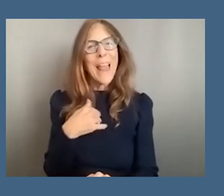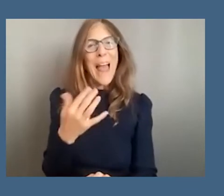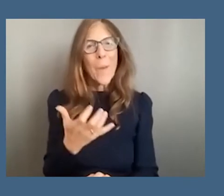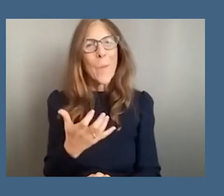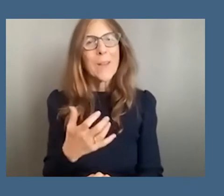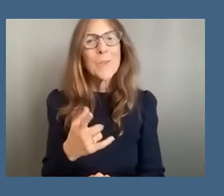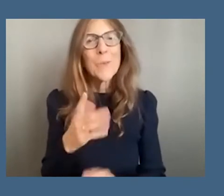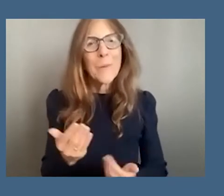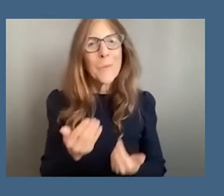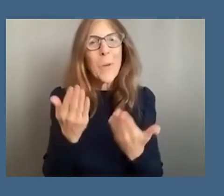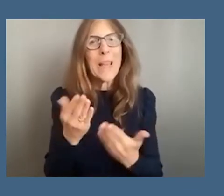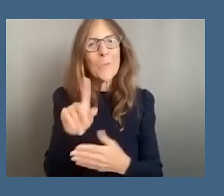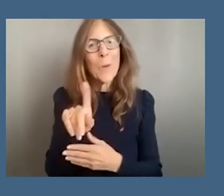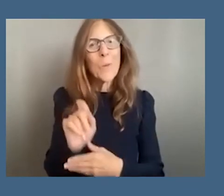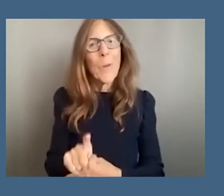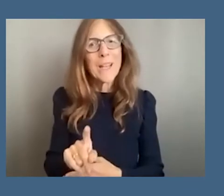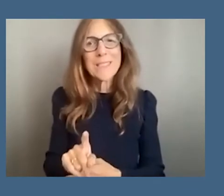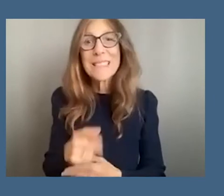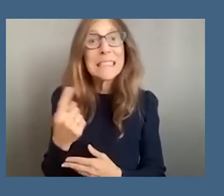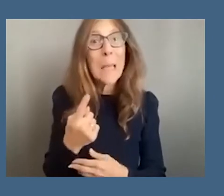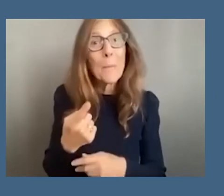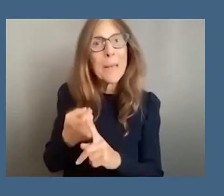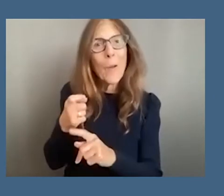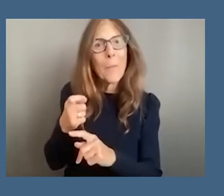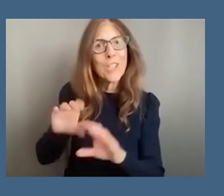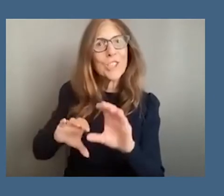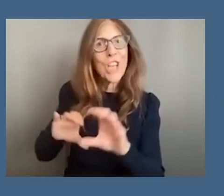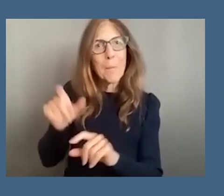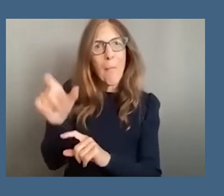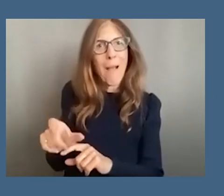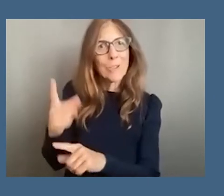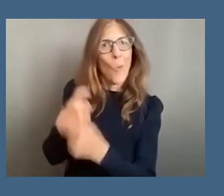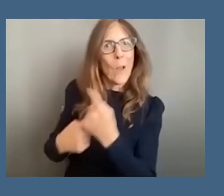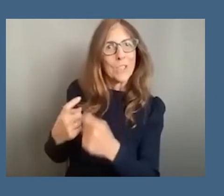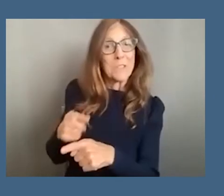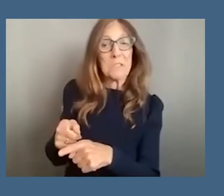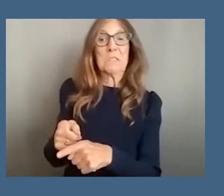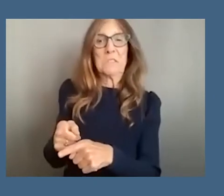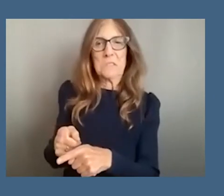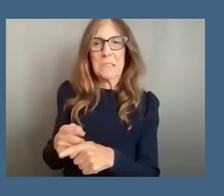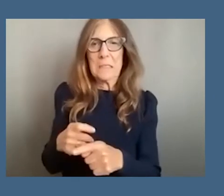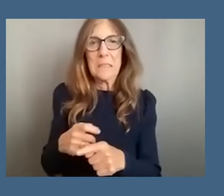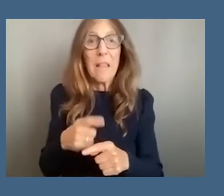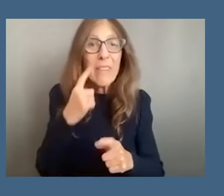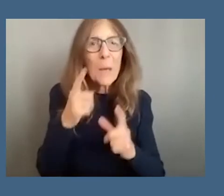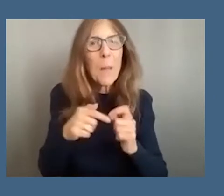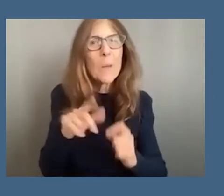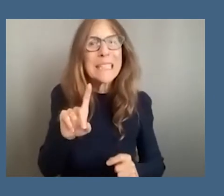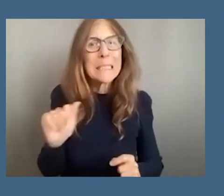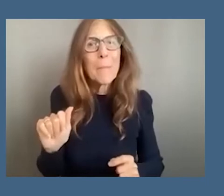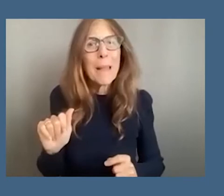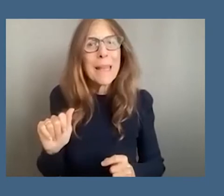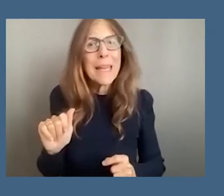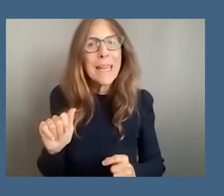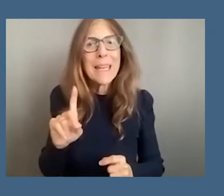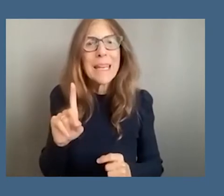question that's actually been put in our q a that's that's part of this which is to think about a disability uh and